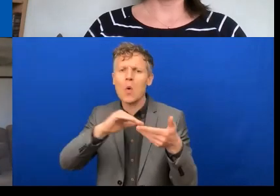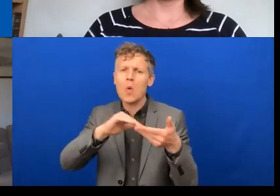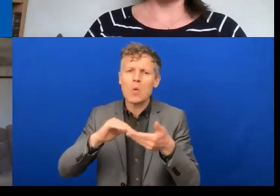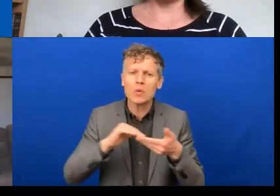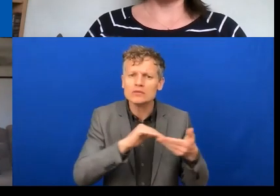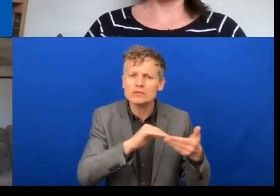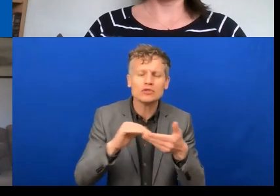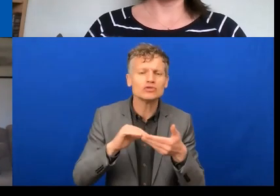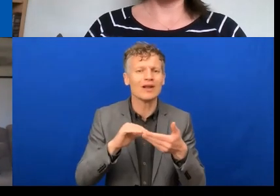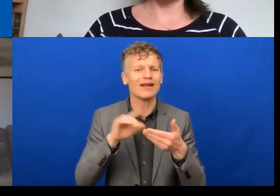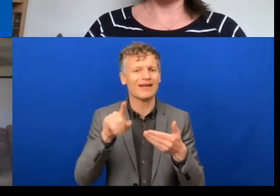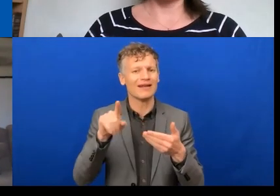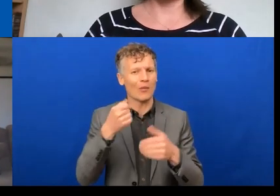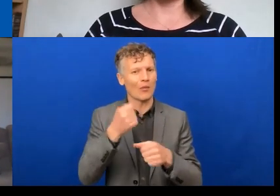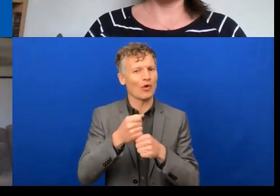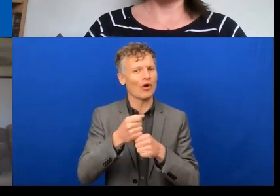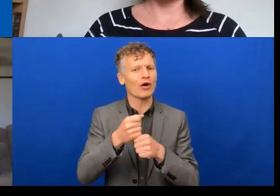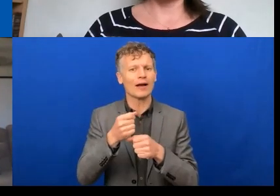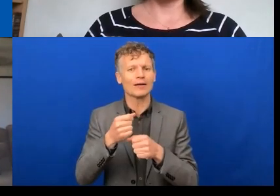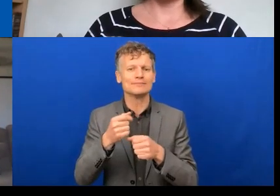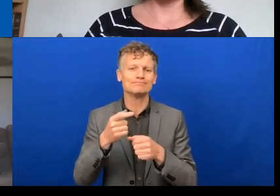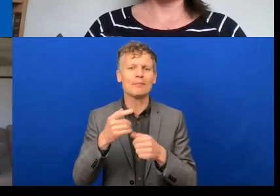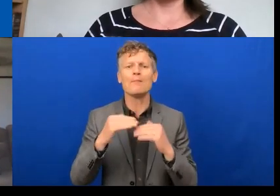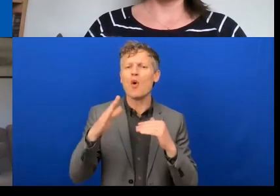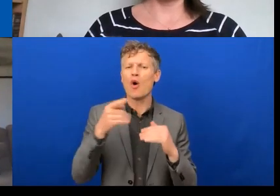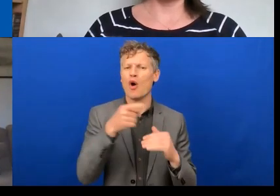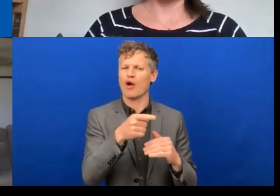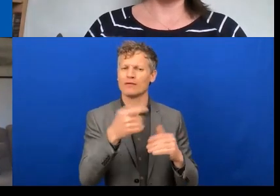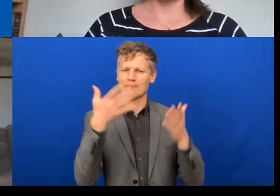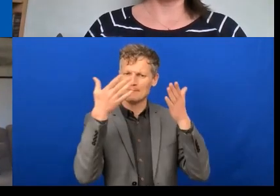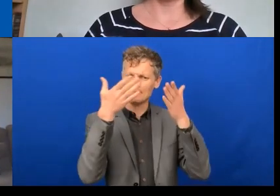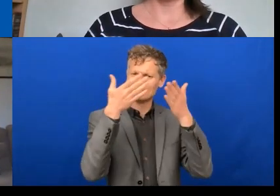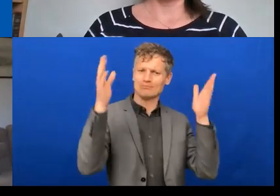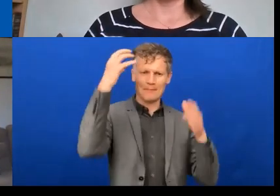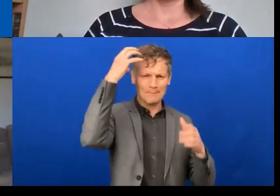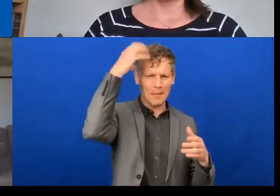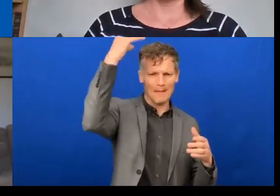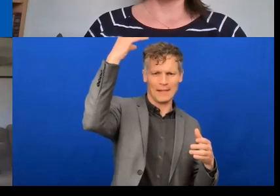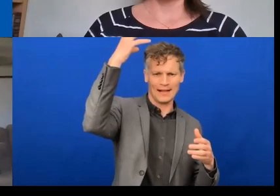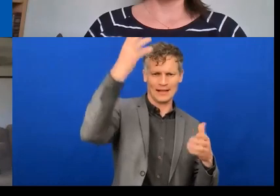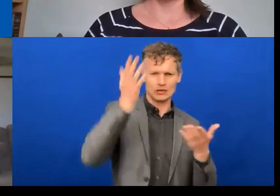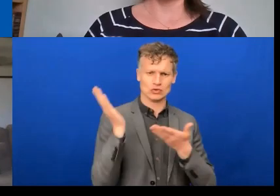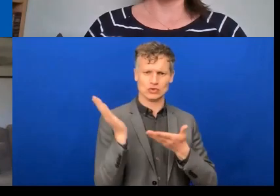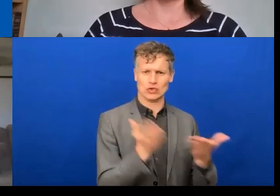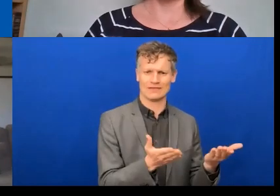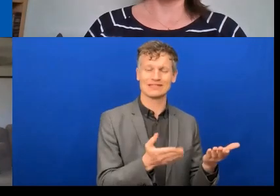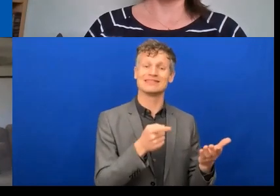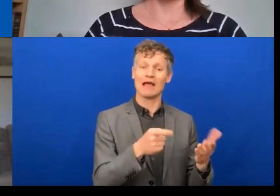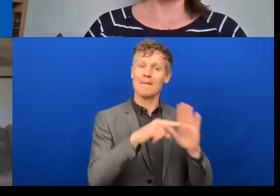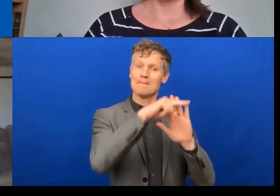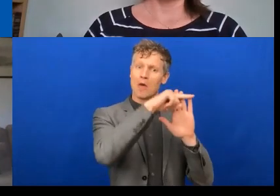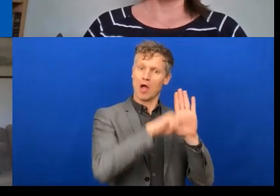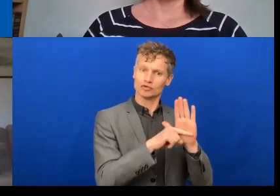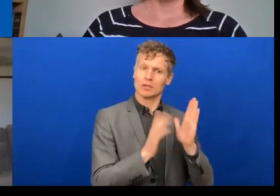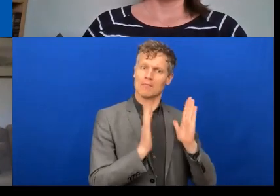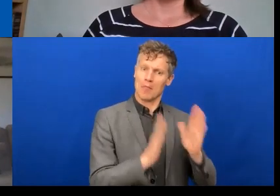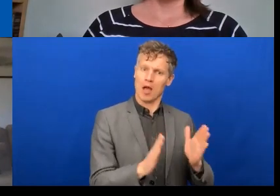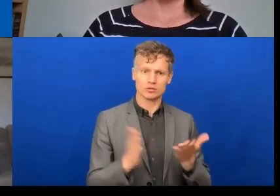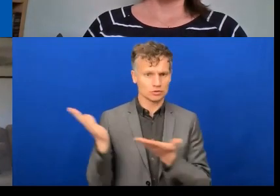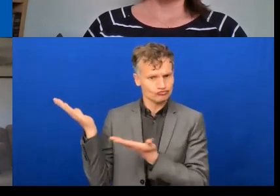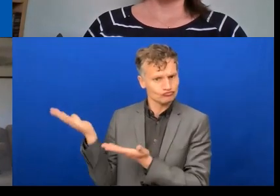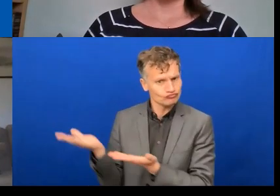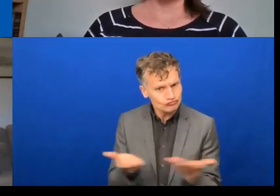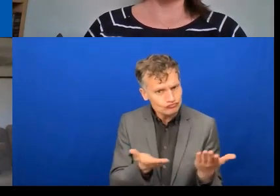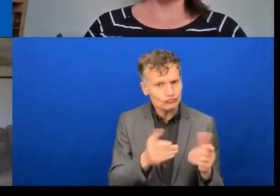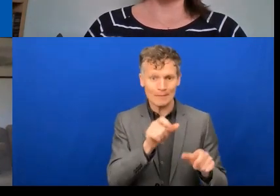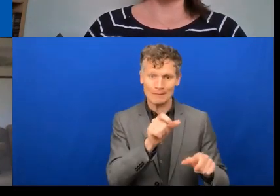have policies to accommodate officials with disabilities, based on the broad definition given of neurodiversity. Would